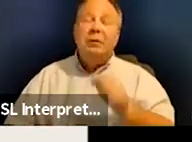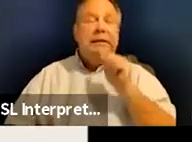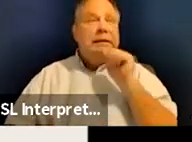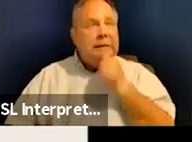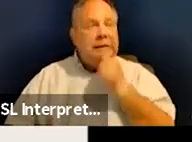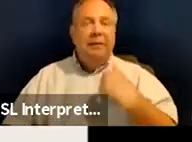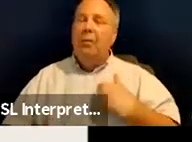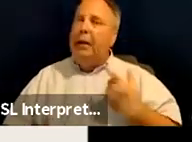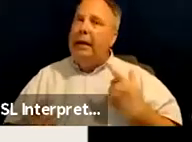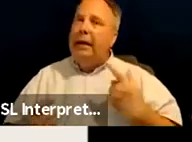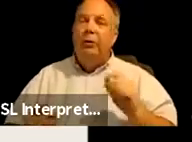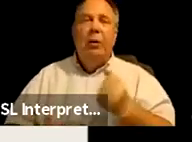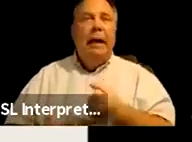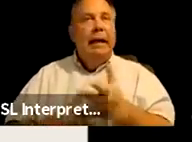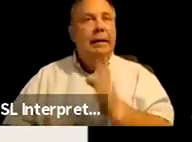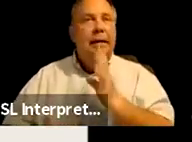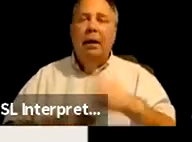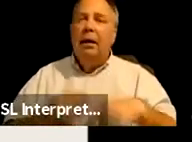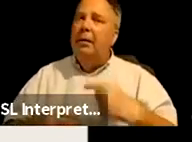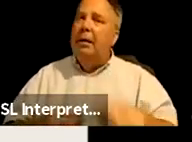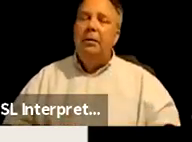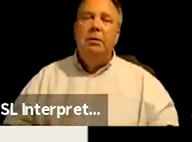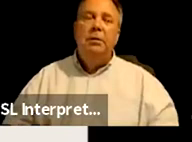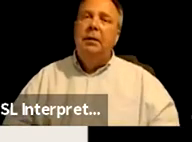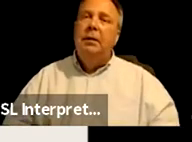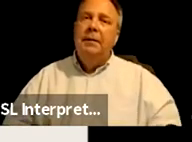for me to try to talk about. Um,